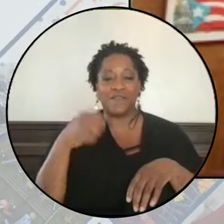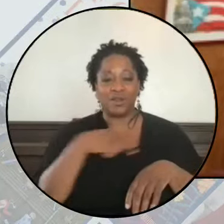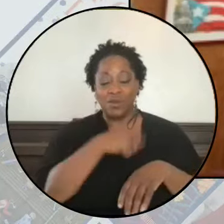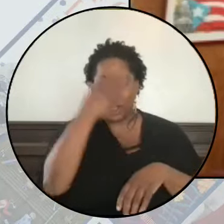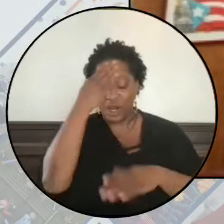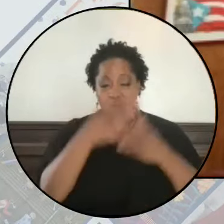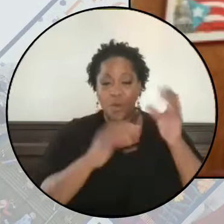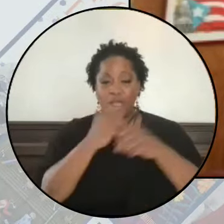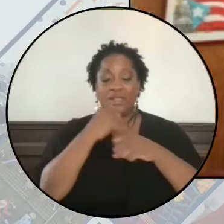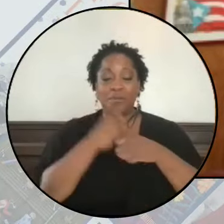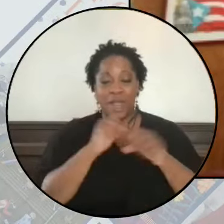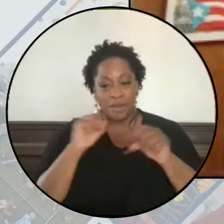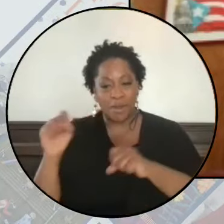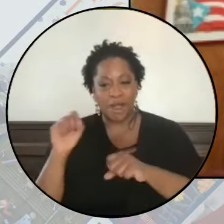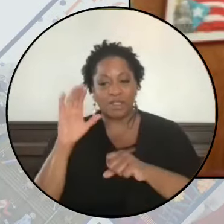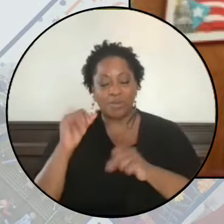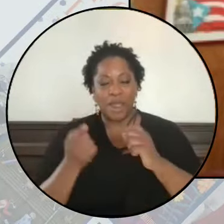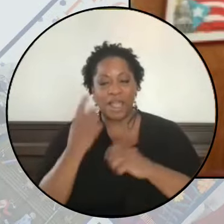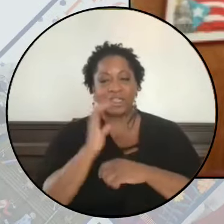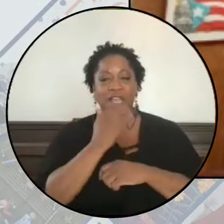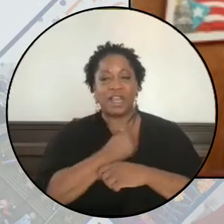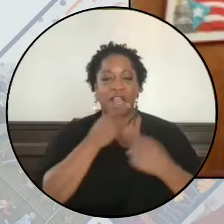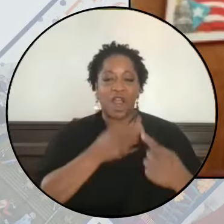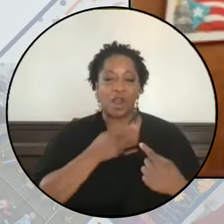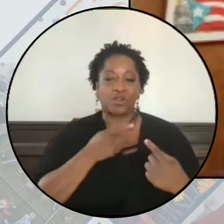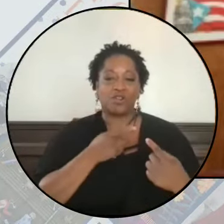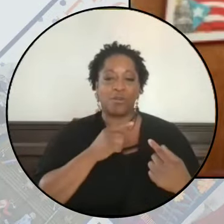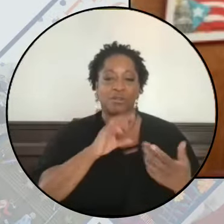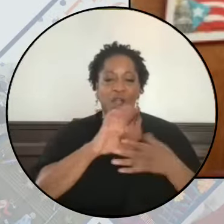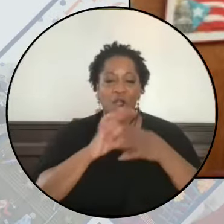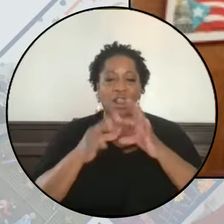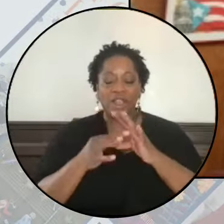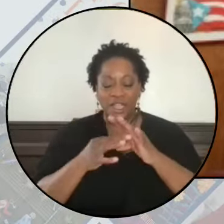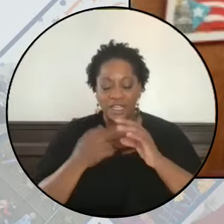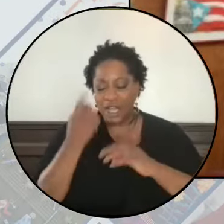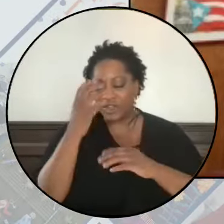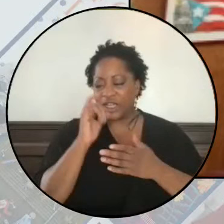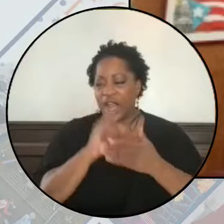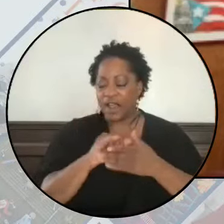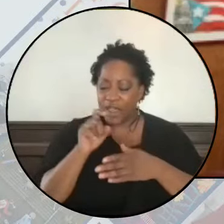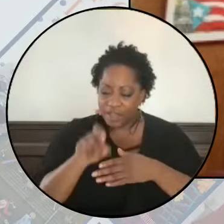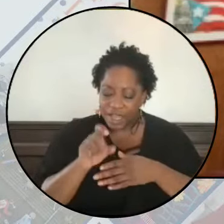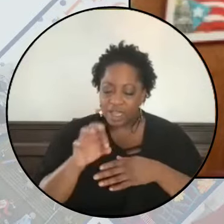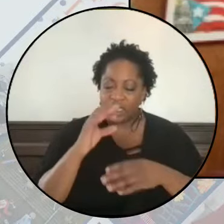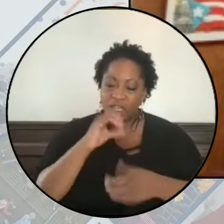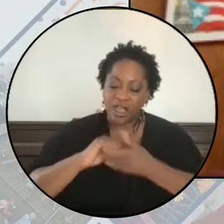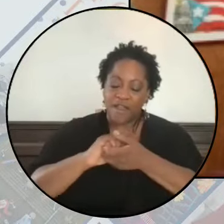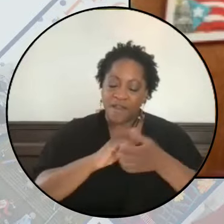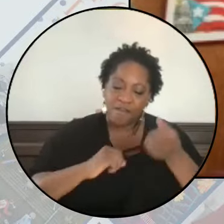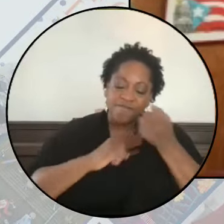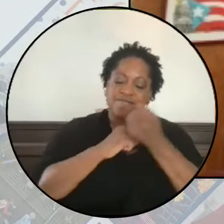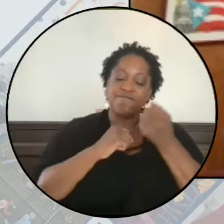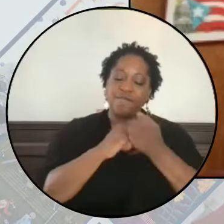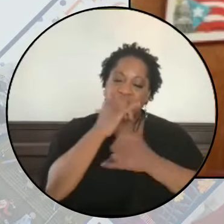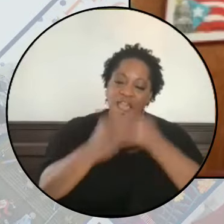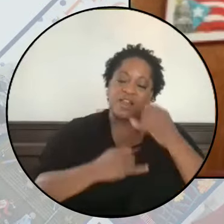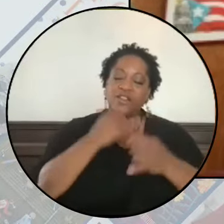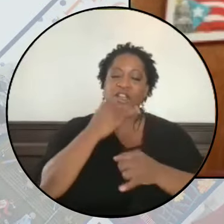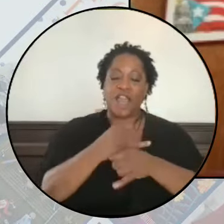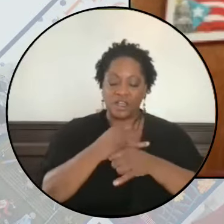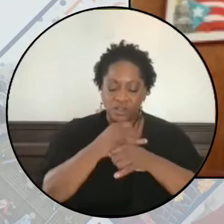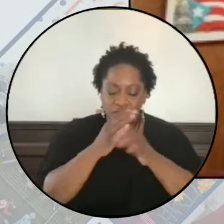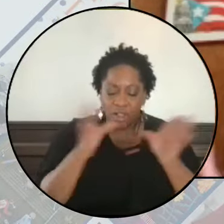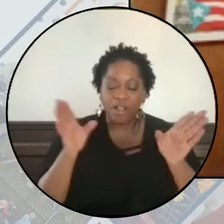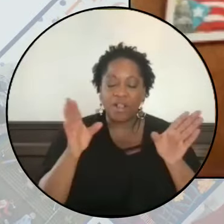what is made possible by understanding our struggles as linked, understanding the necessity of solidarity and internationalism,